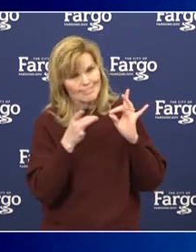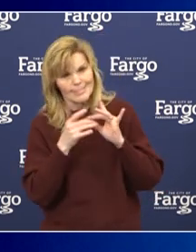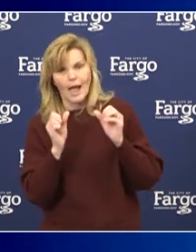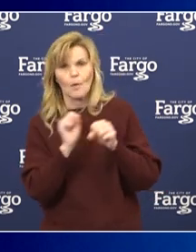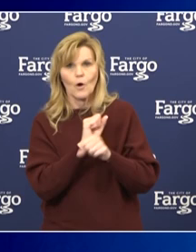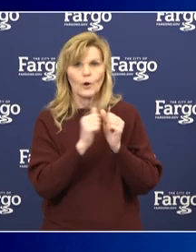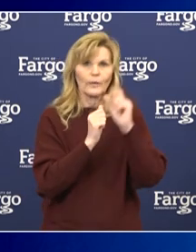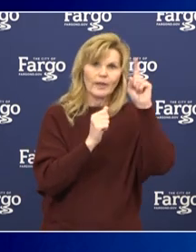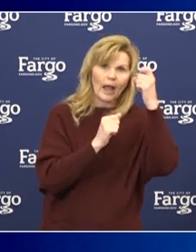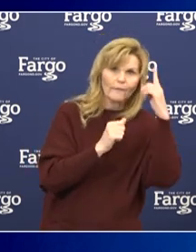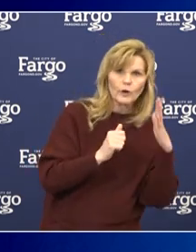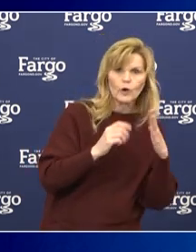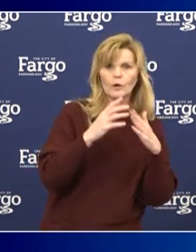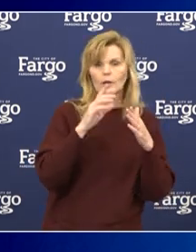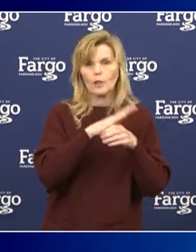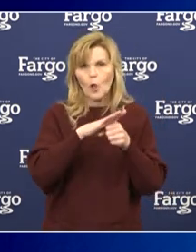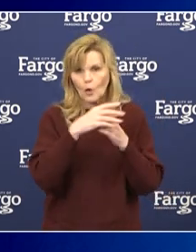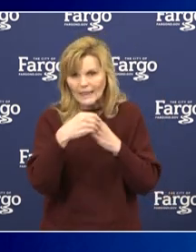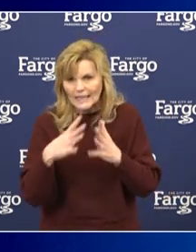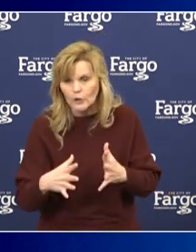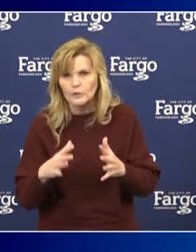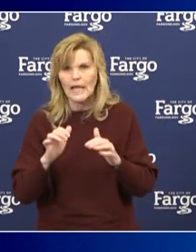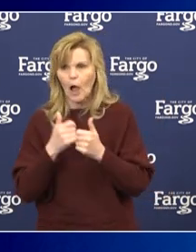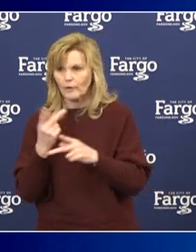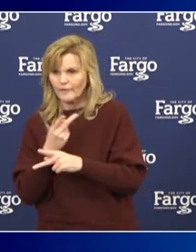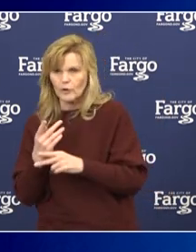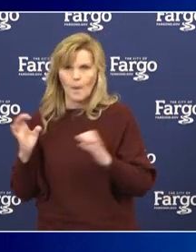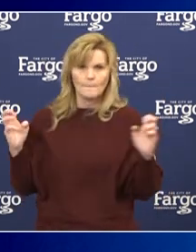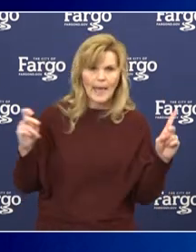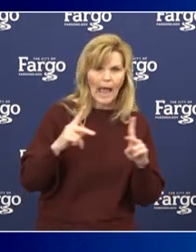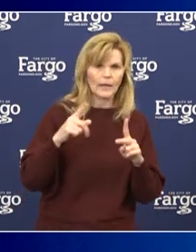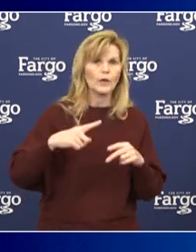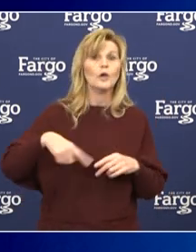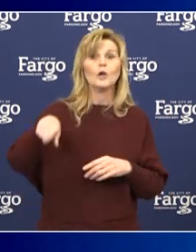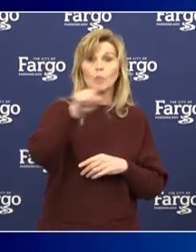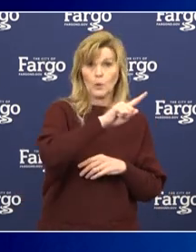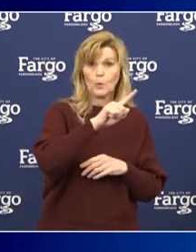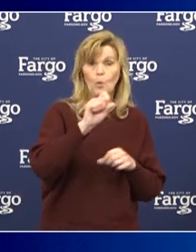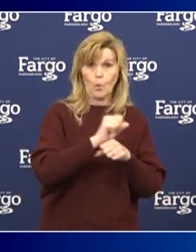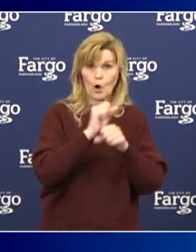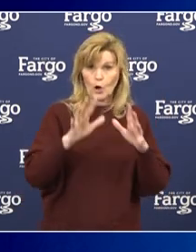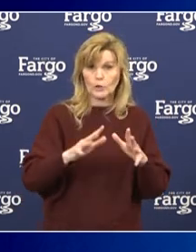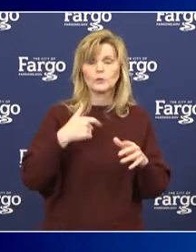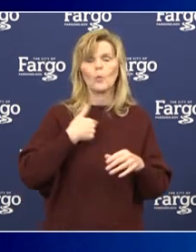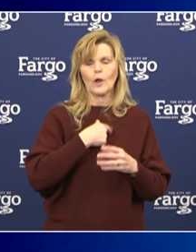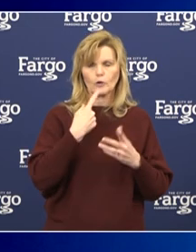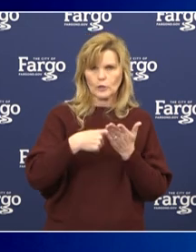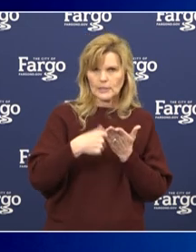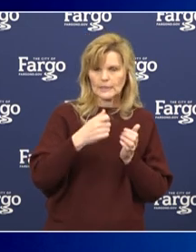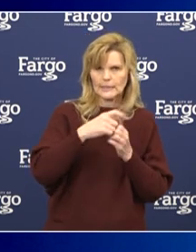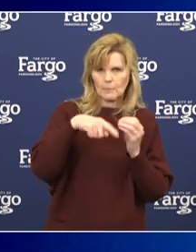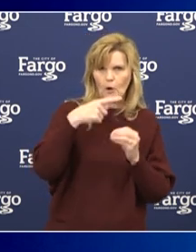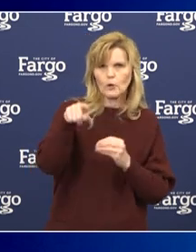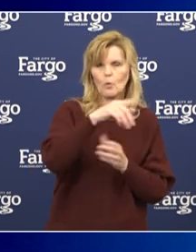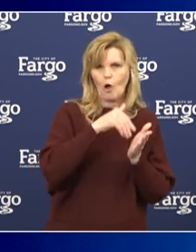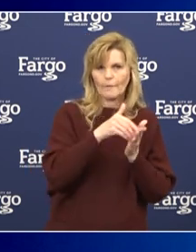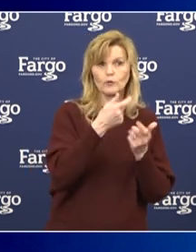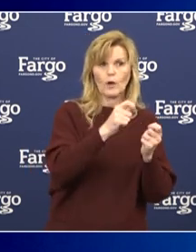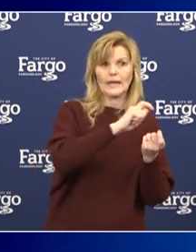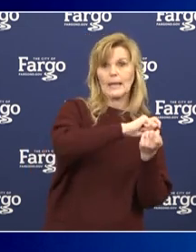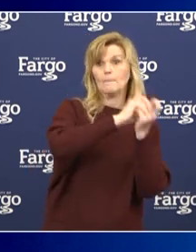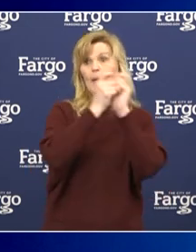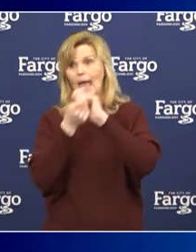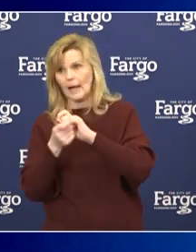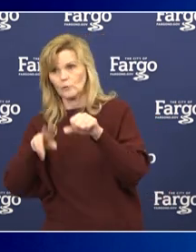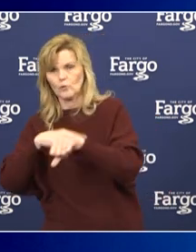state leadership, local leaders to try to figure out how we can get things back to what may be a new normal, but back to as normal as a situation as we can possibly have.